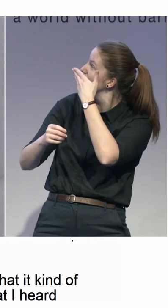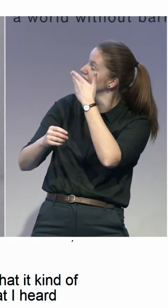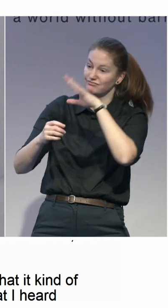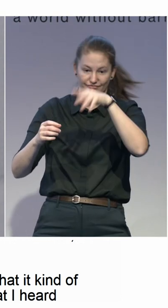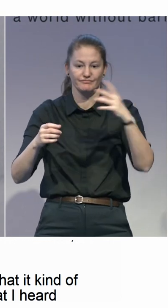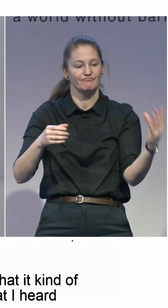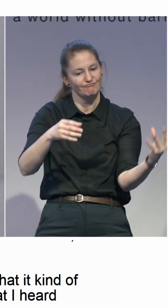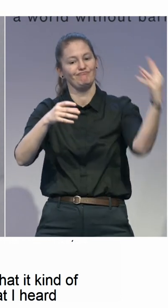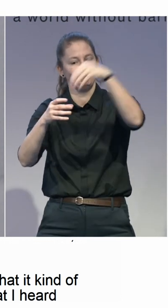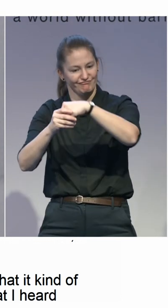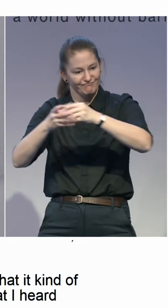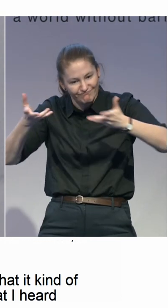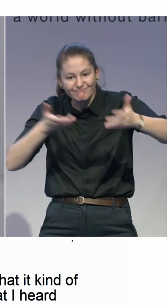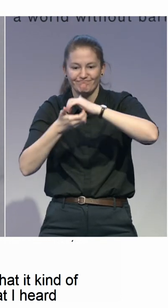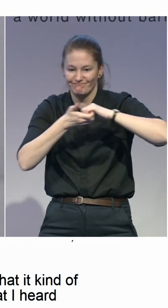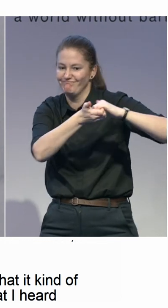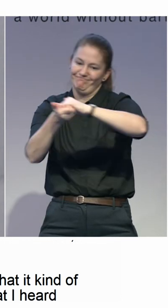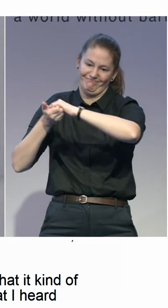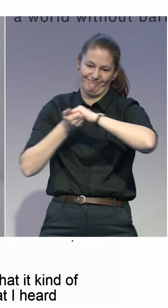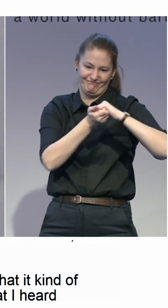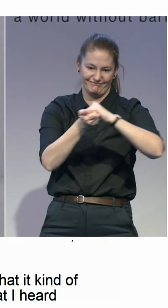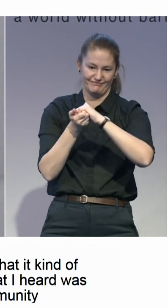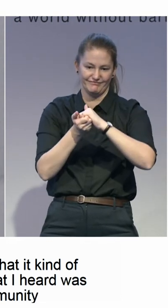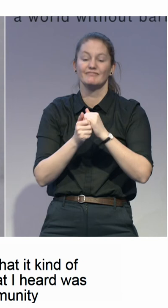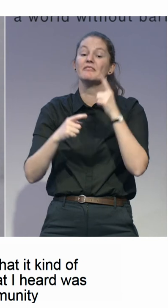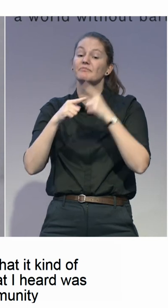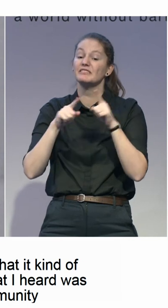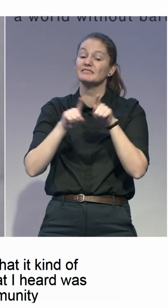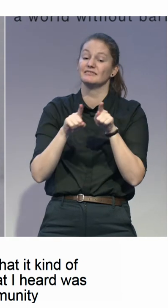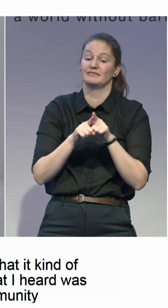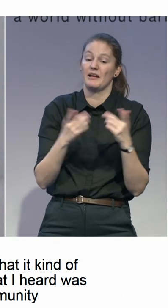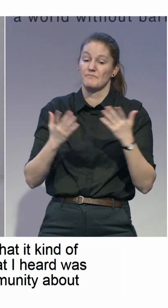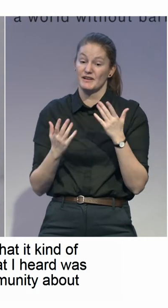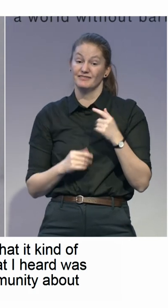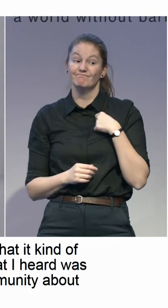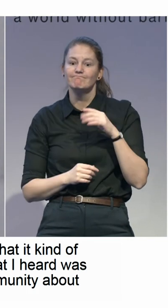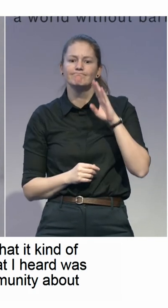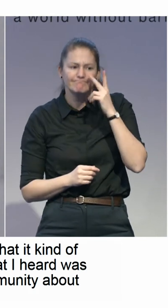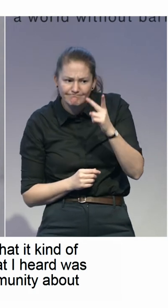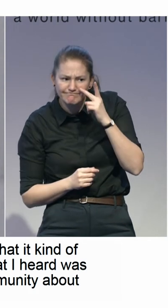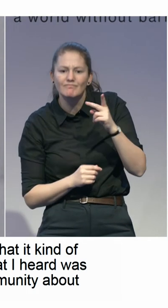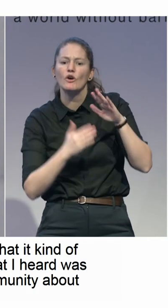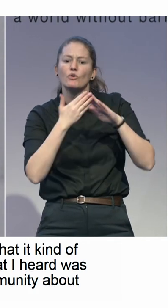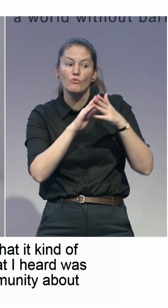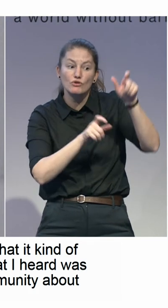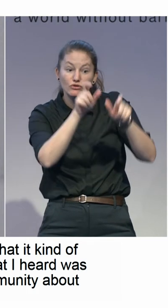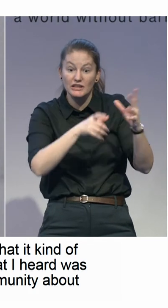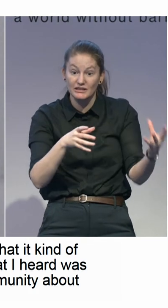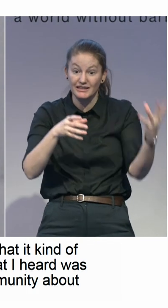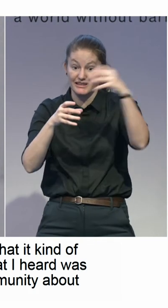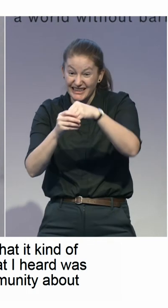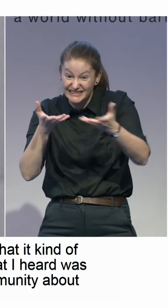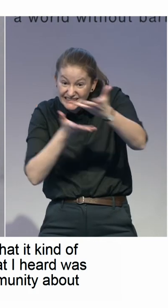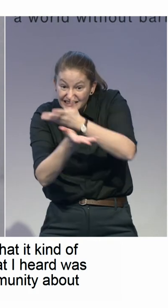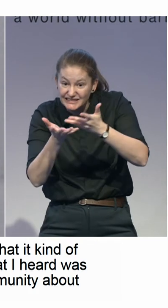the community about wishes and dreams and wants of people with disabilities is one key issue, always adapted